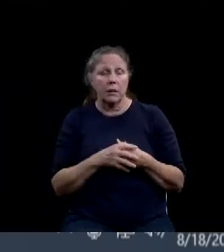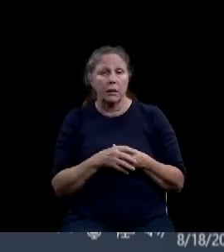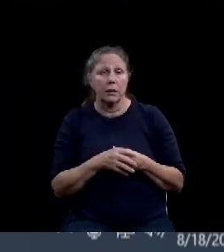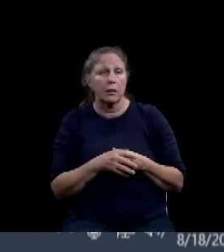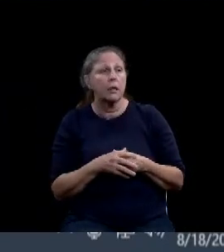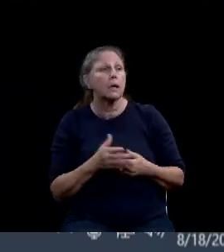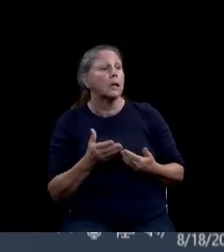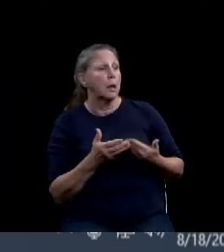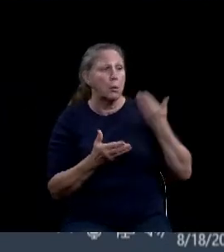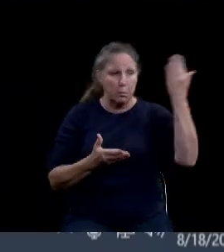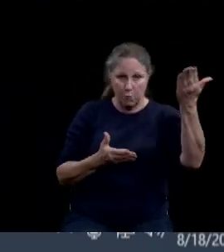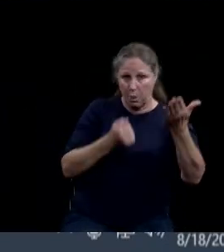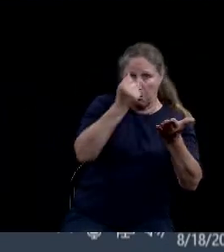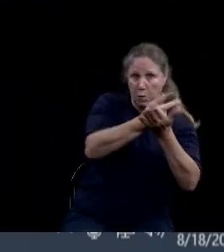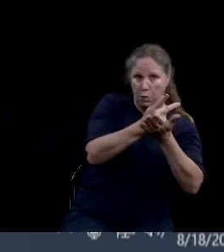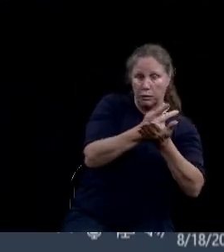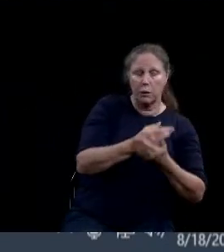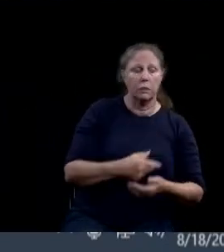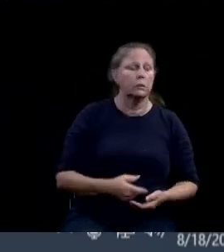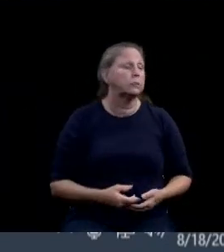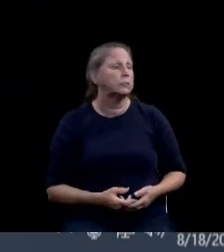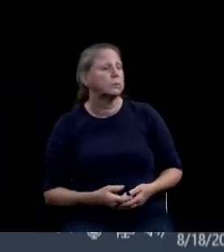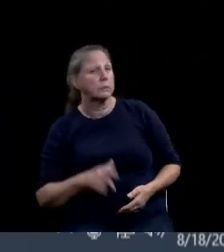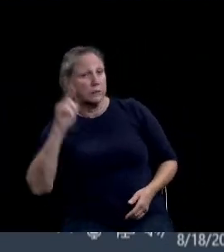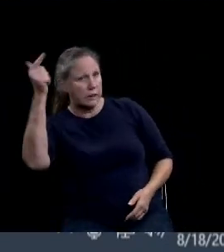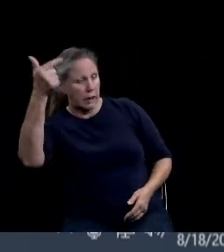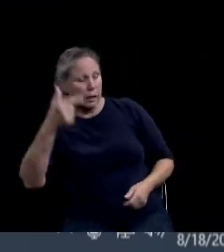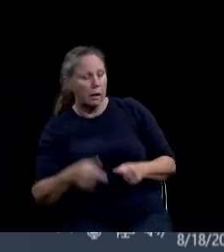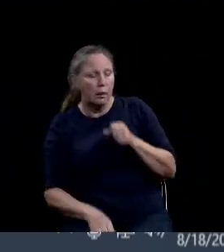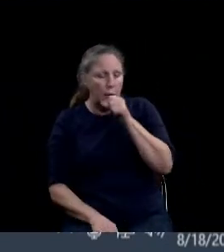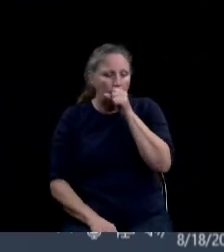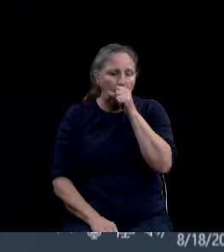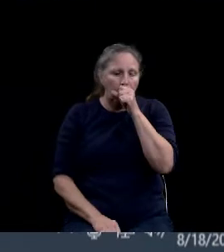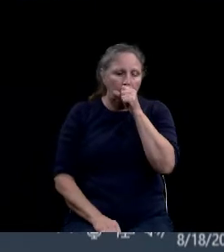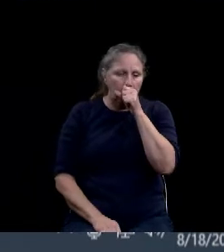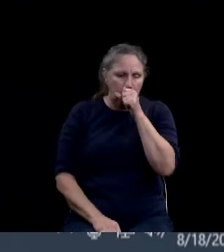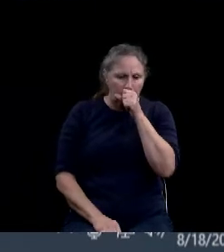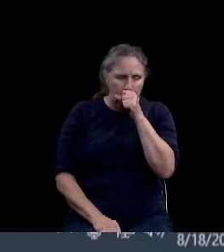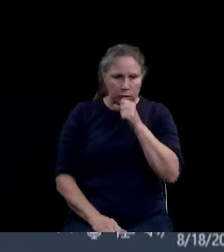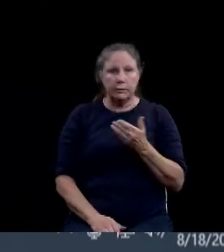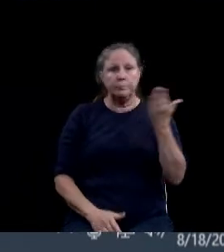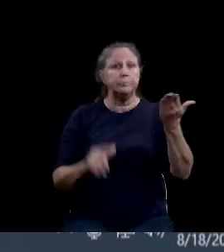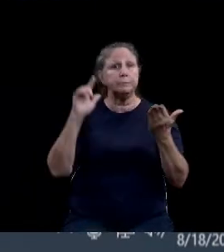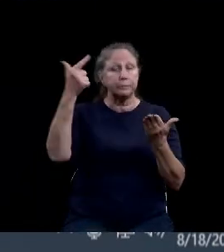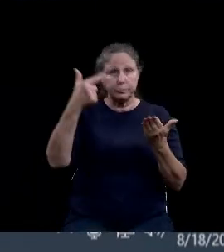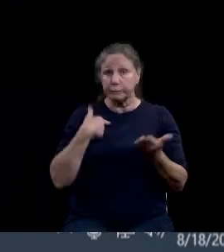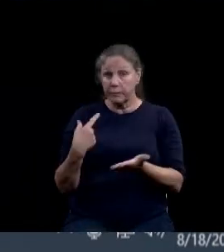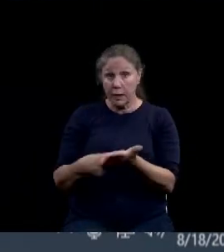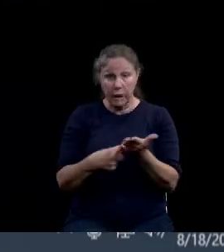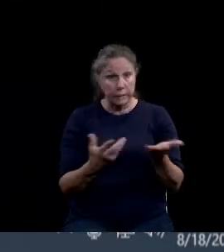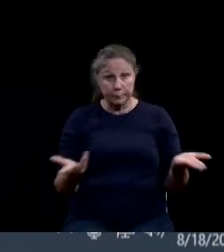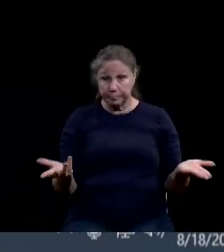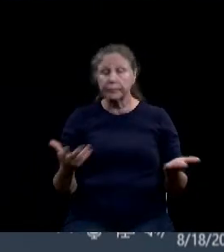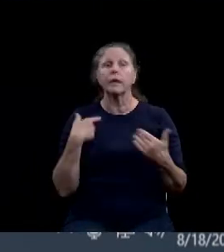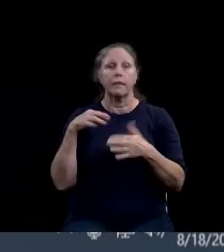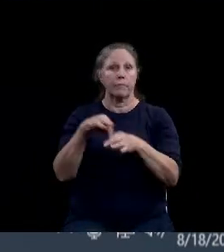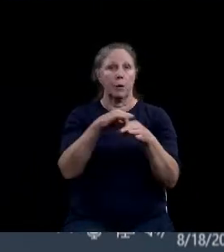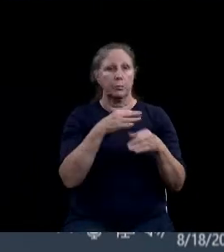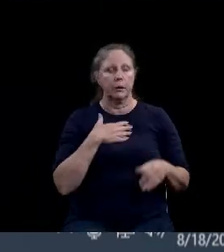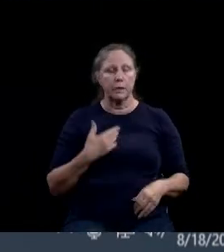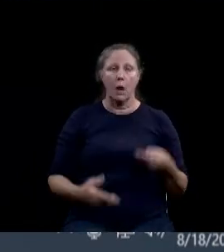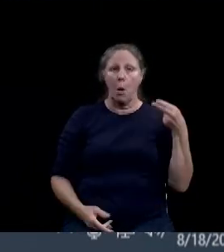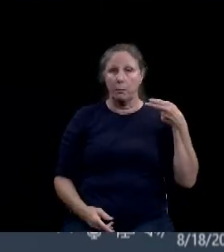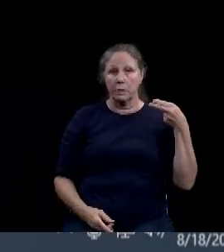Second. Okay. We have a motion and a second. Any discussion? Please vote the council. Holmes. Aye. Ewing.